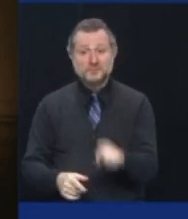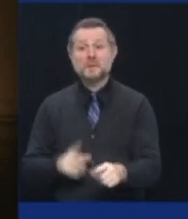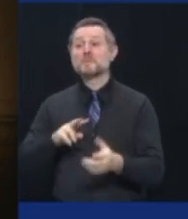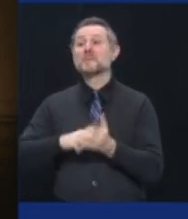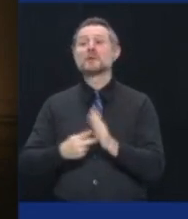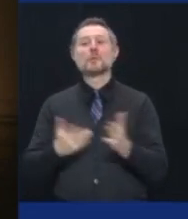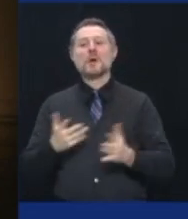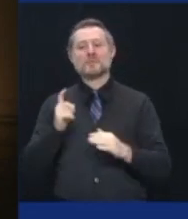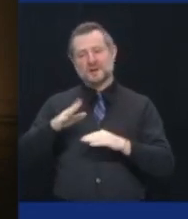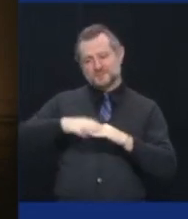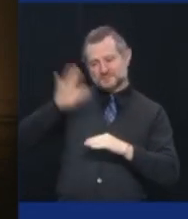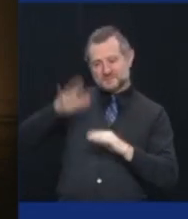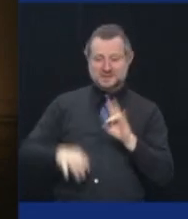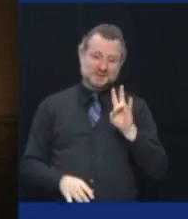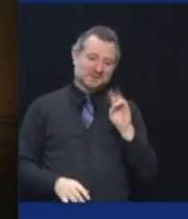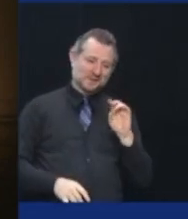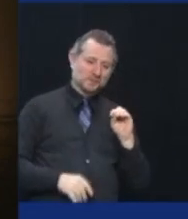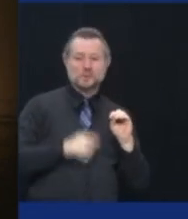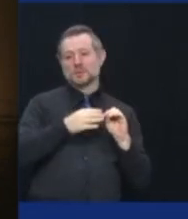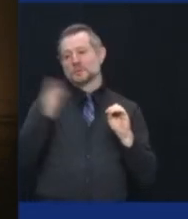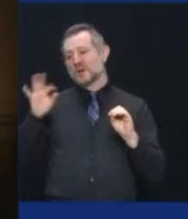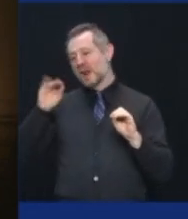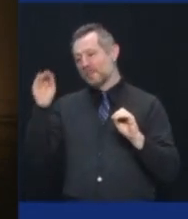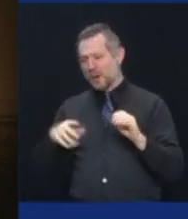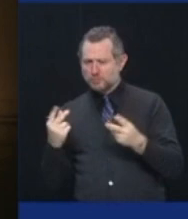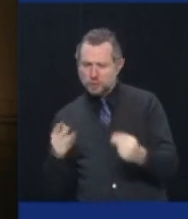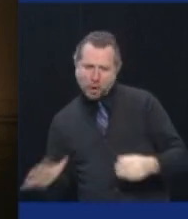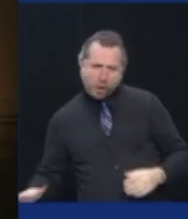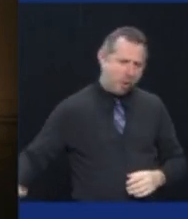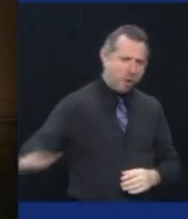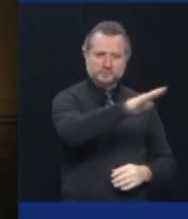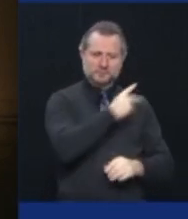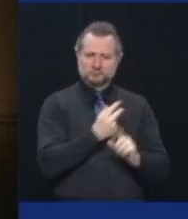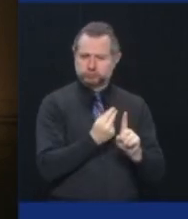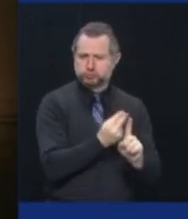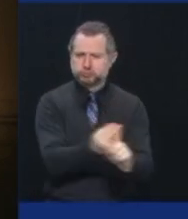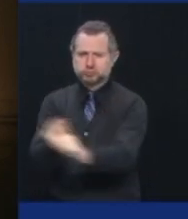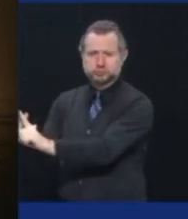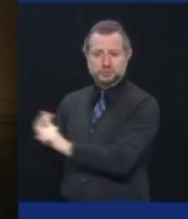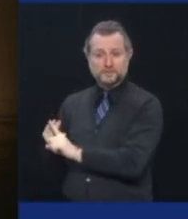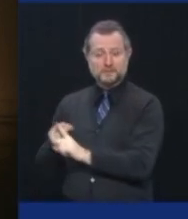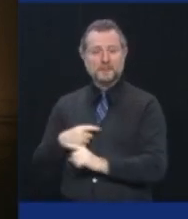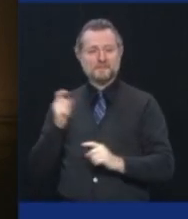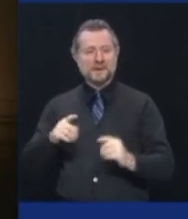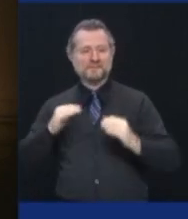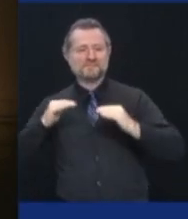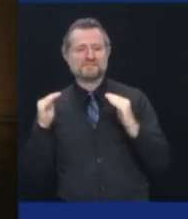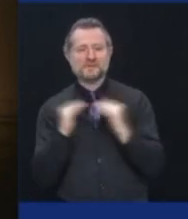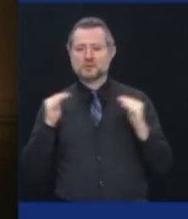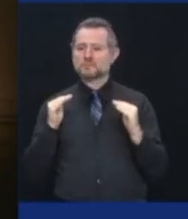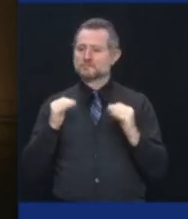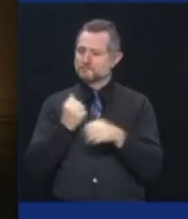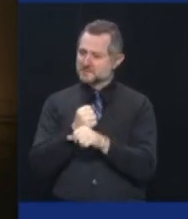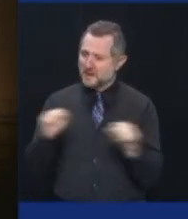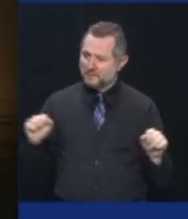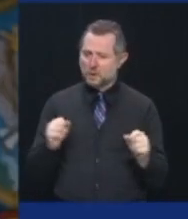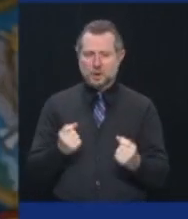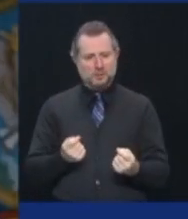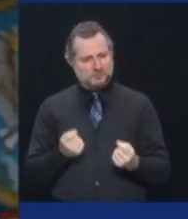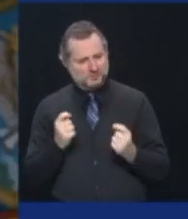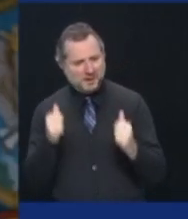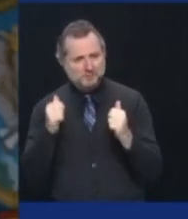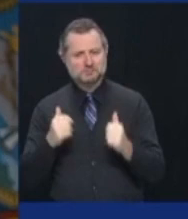to 90 percent of our 20 million New Yorkers, and we must do it quickly, safely, and fairly. We must also learn the